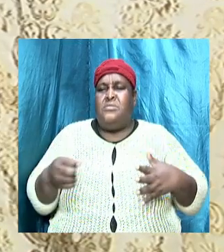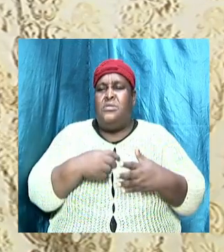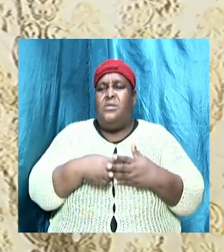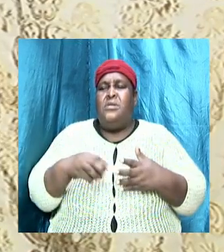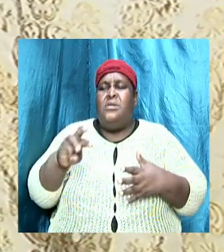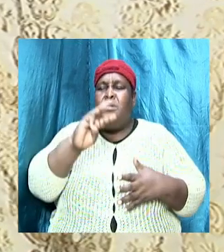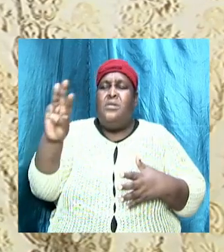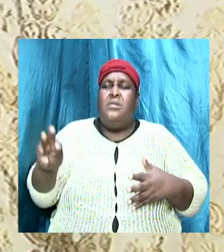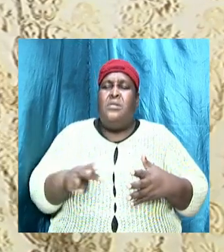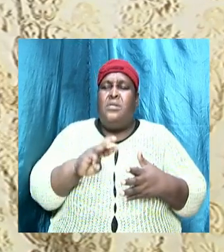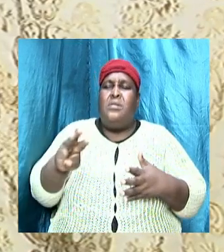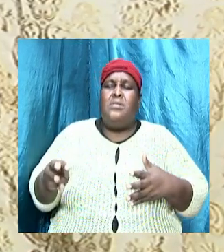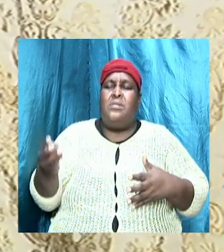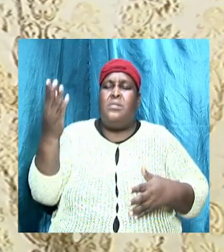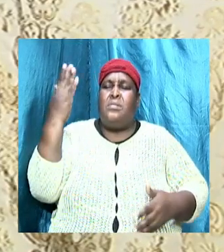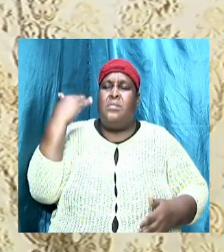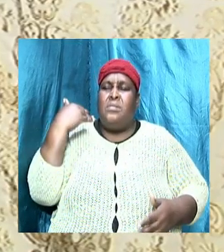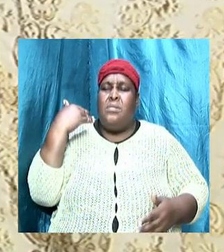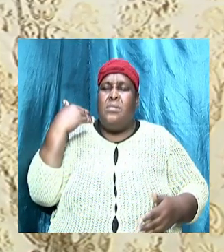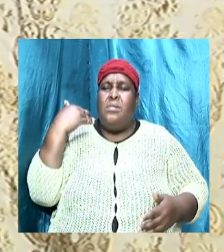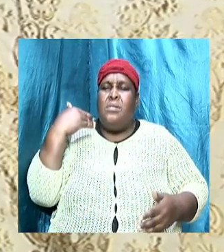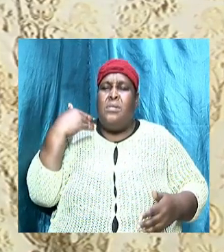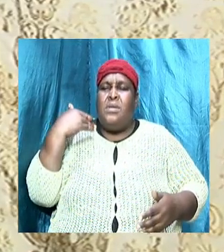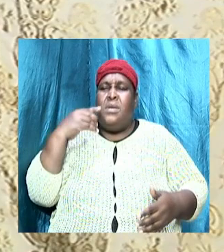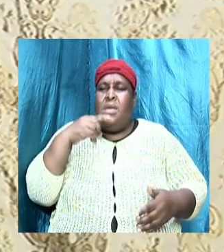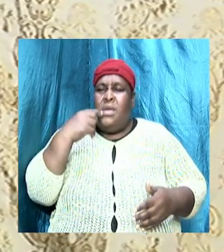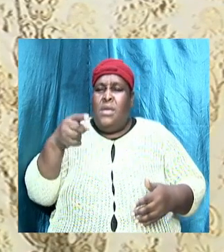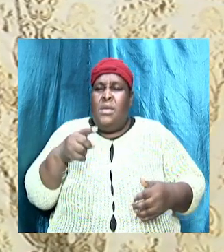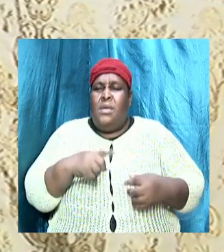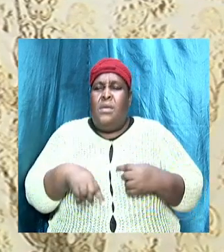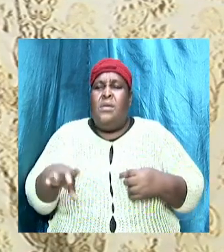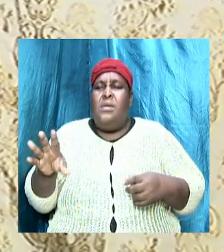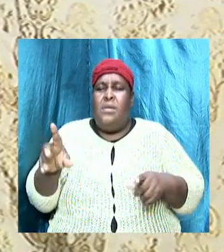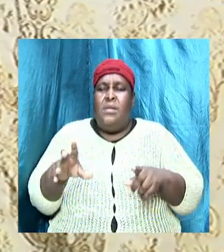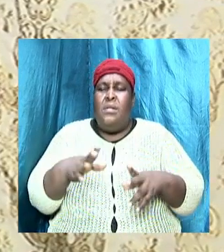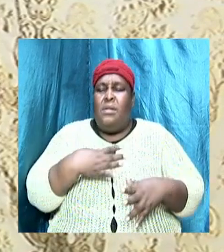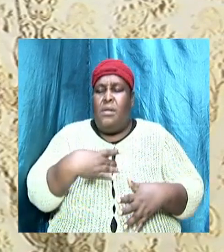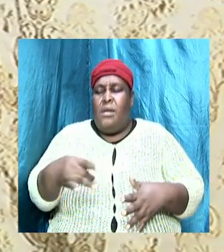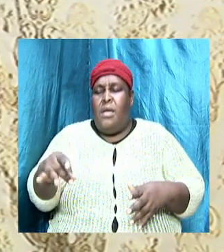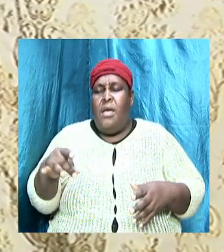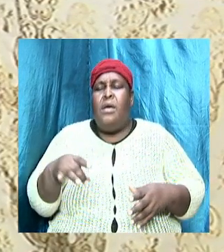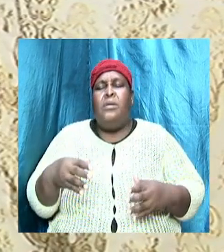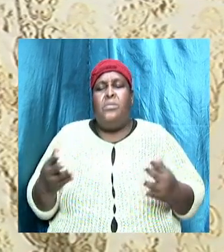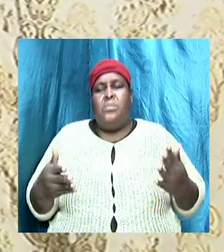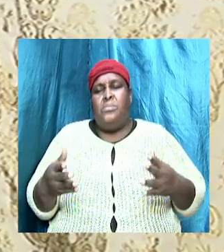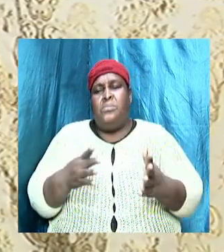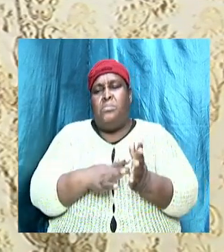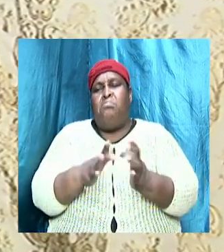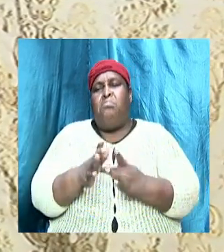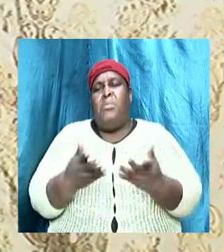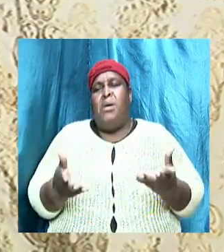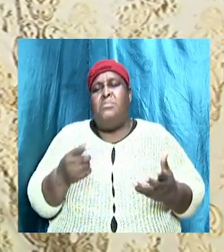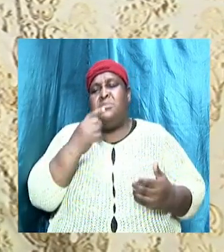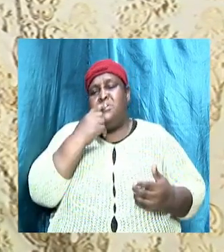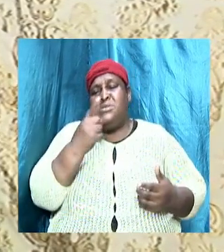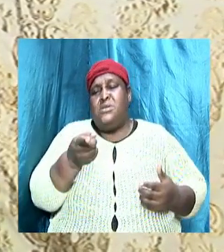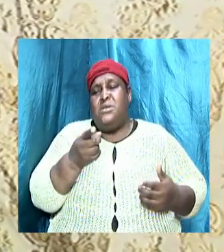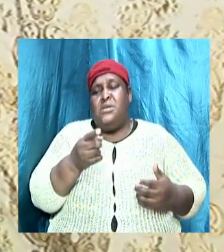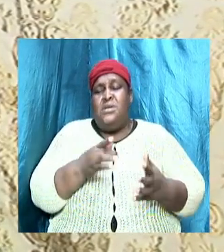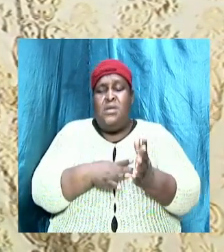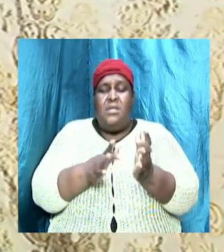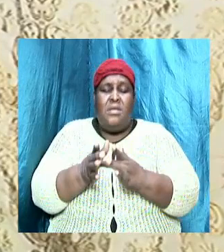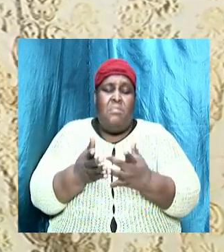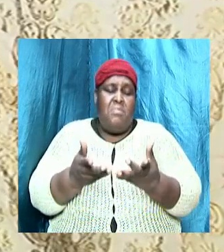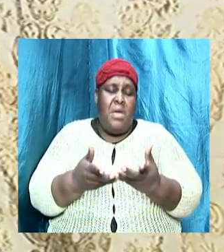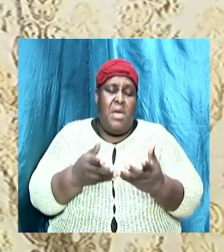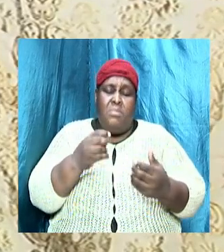talked about, you know, I mentioned that I like what the Bible says, you know, when the Bible will tell us what